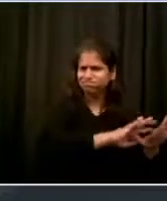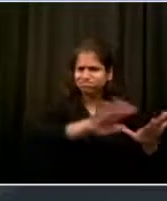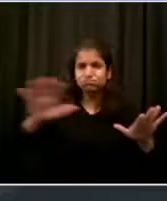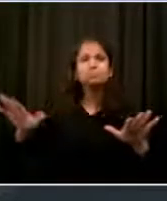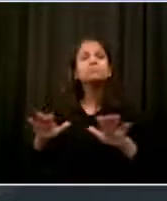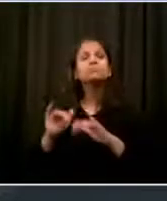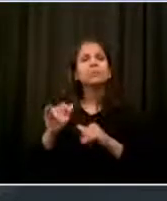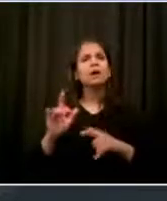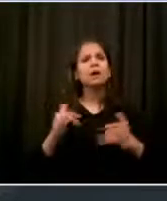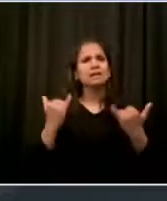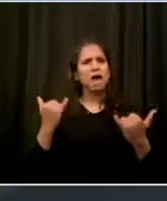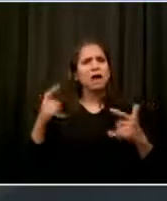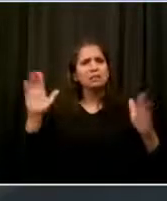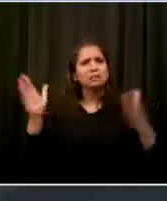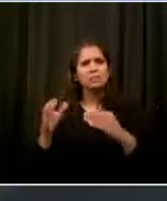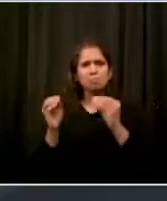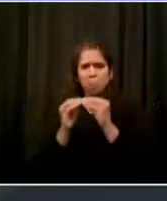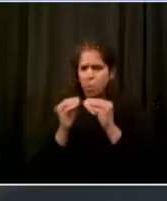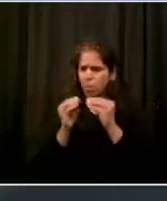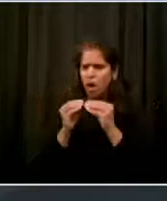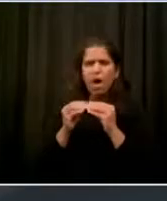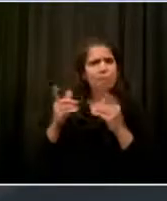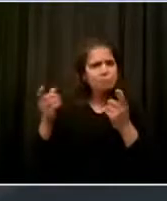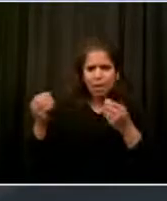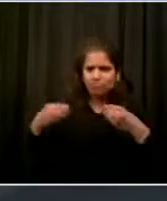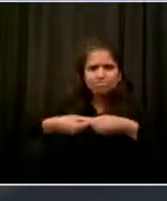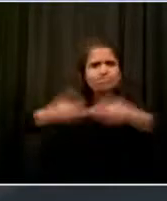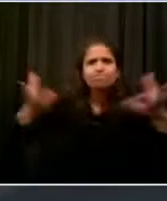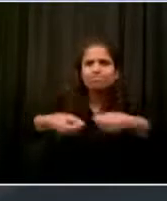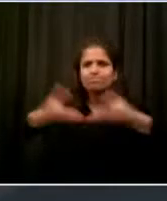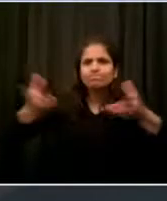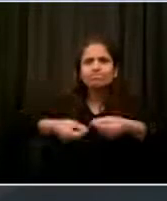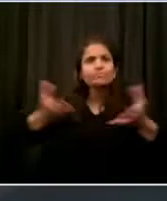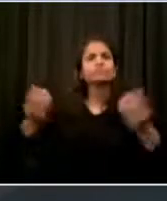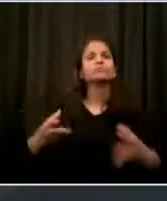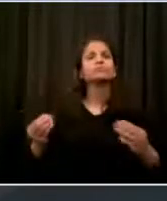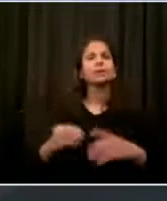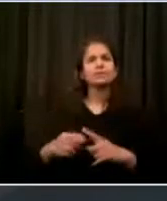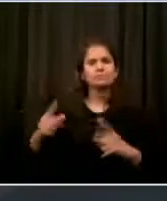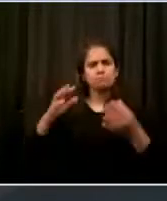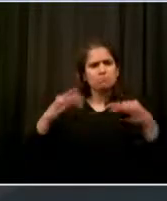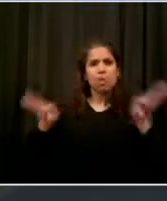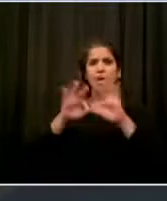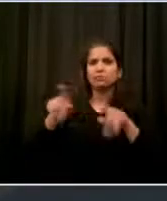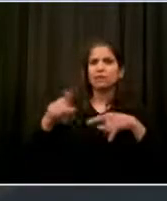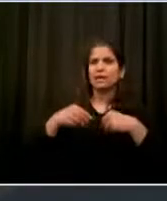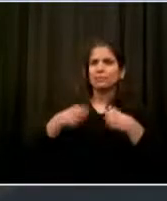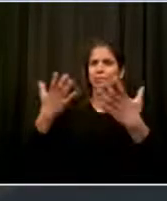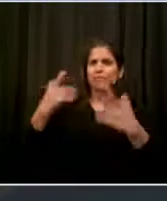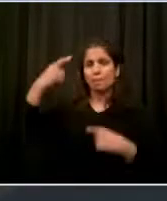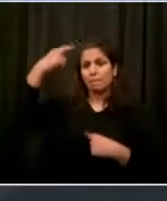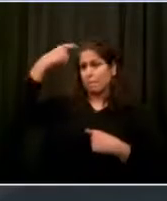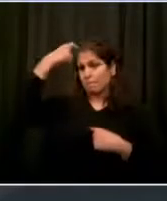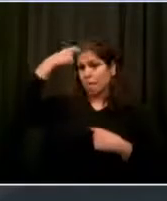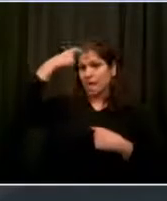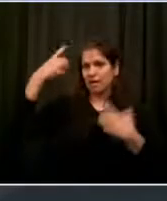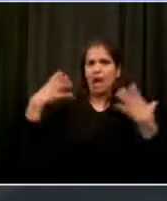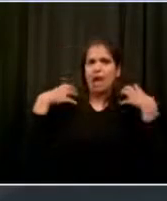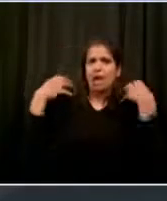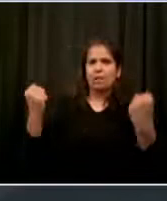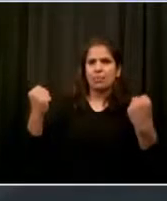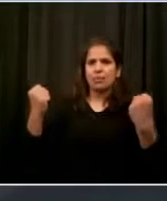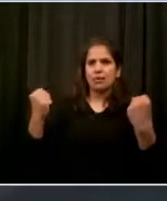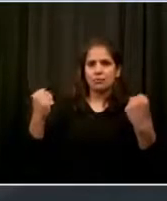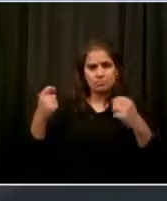seen what happens in a society that does not provide mental health care. And I was painfully reminded of it as I joined members of the Cure